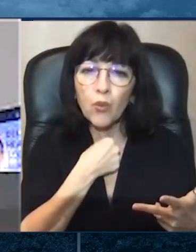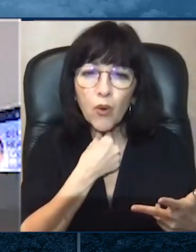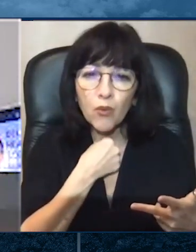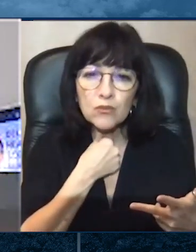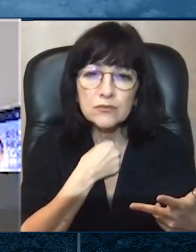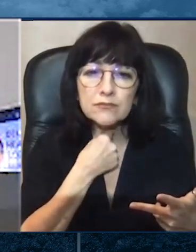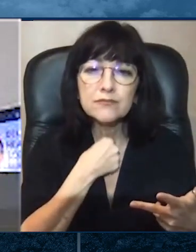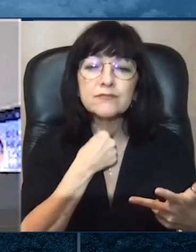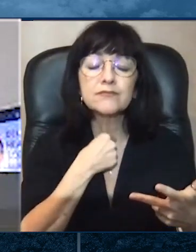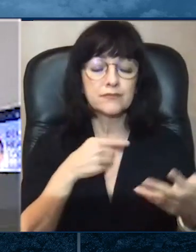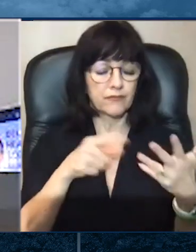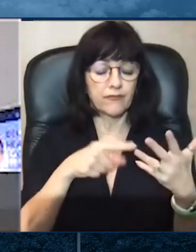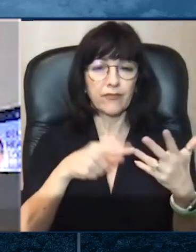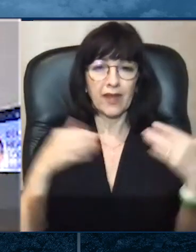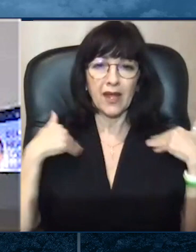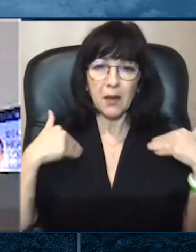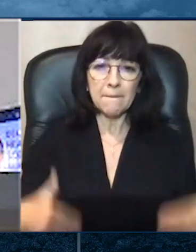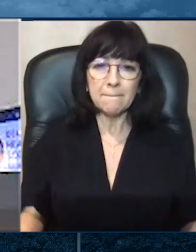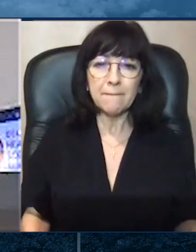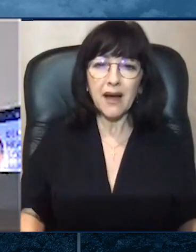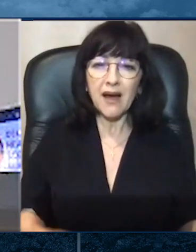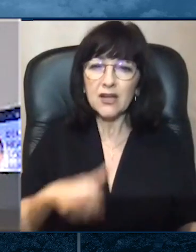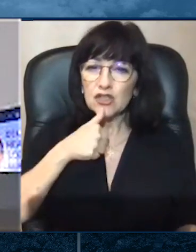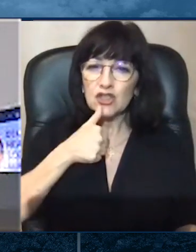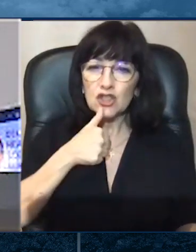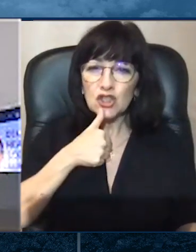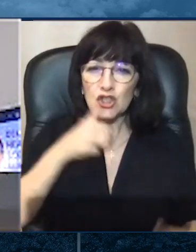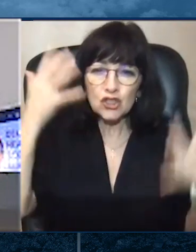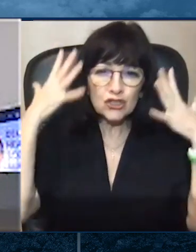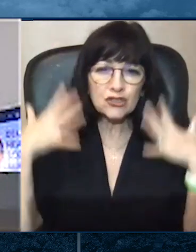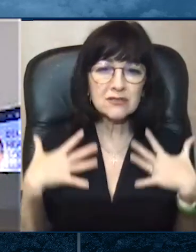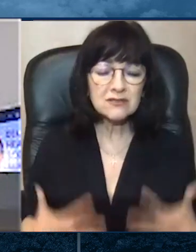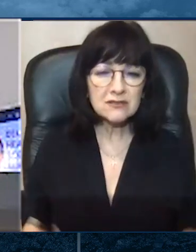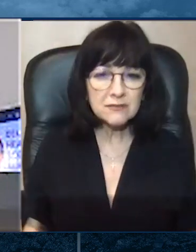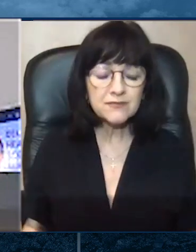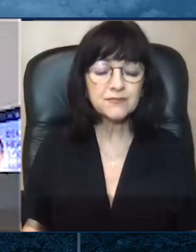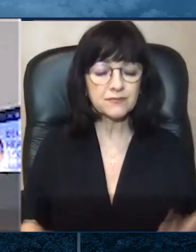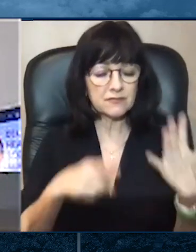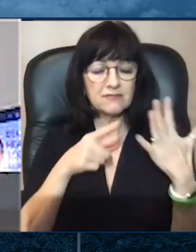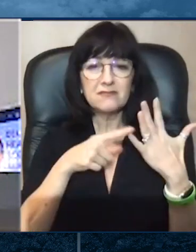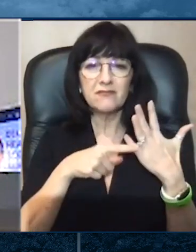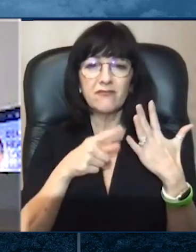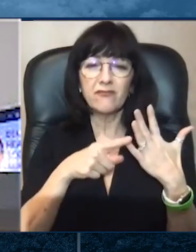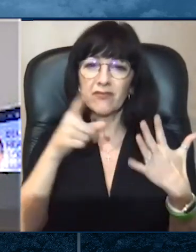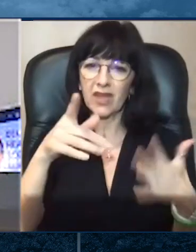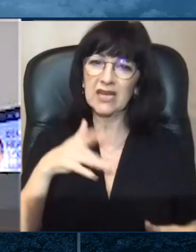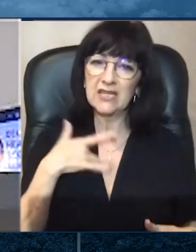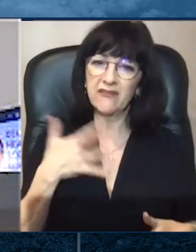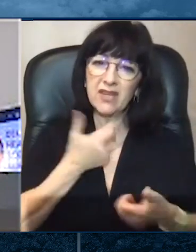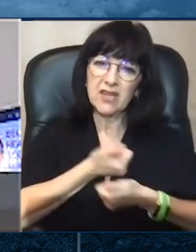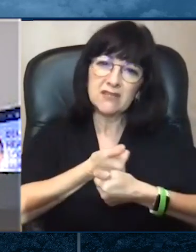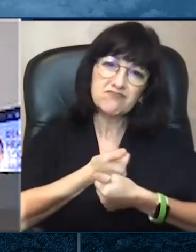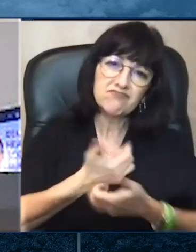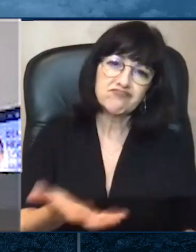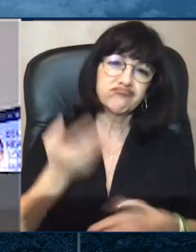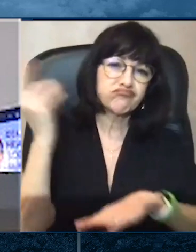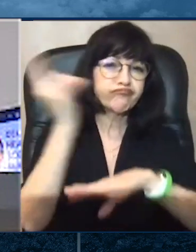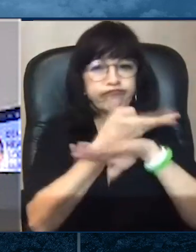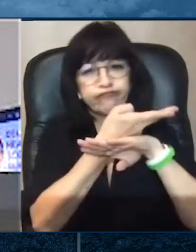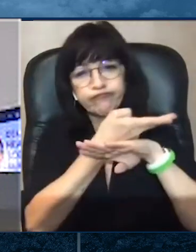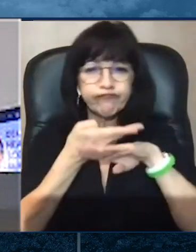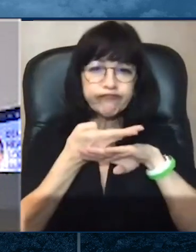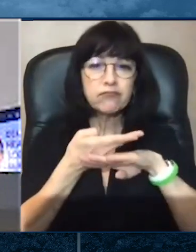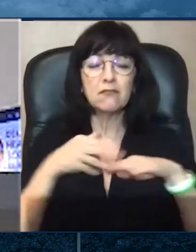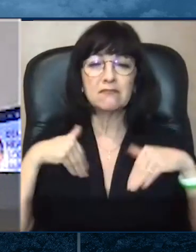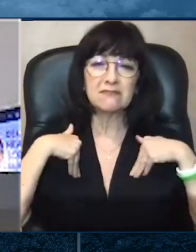y no tiene síntomas, usted y su familia pueden ayudar siguiendo los pasos que